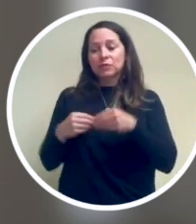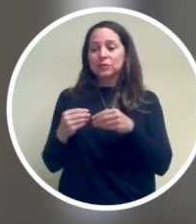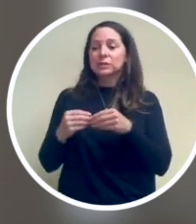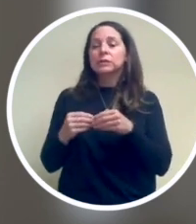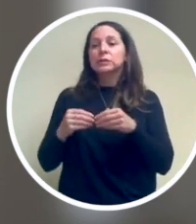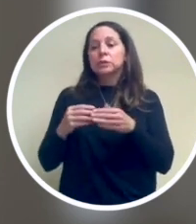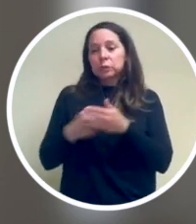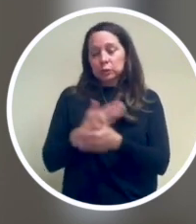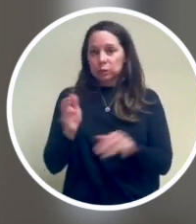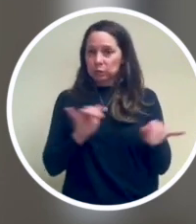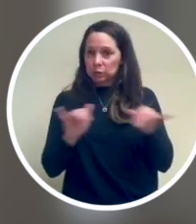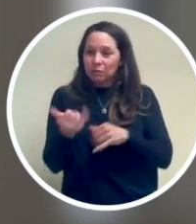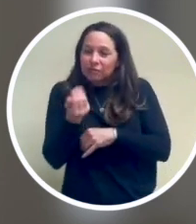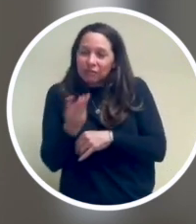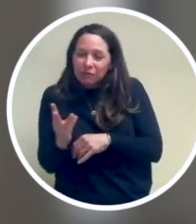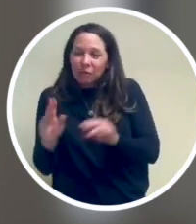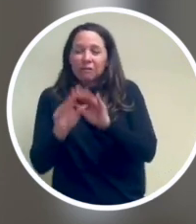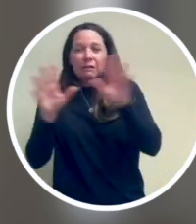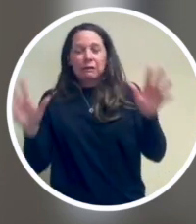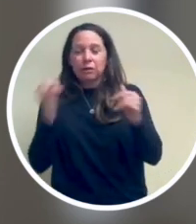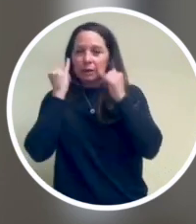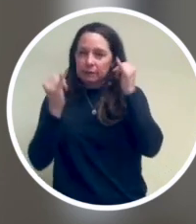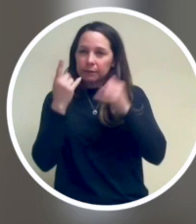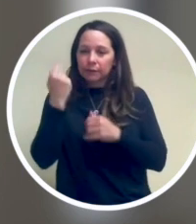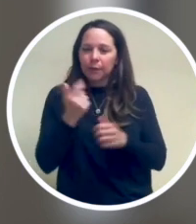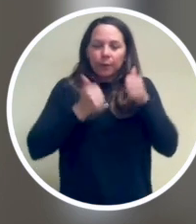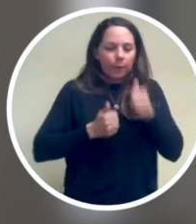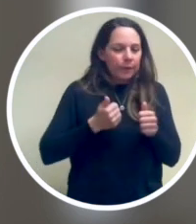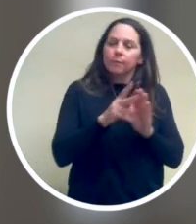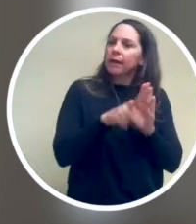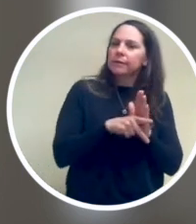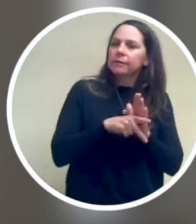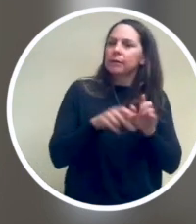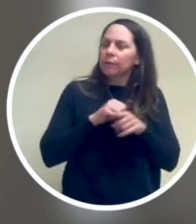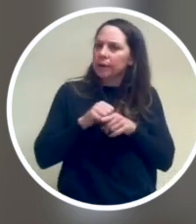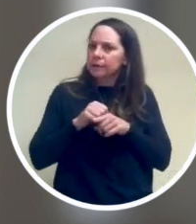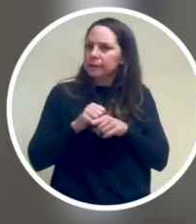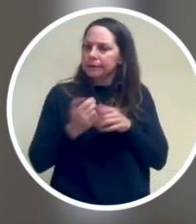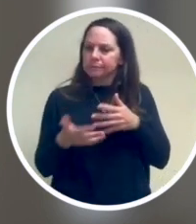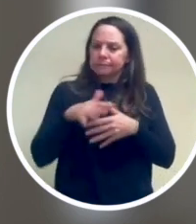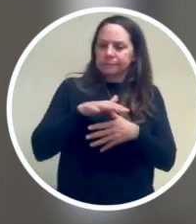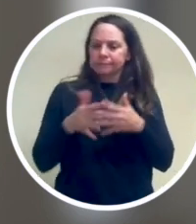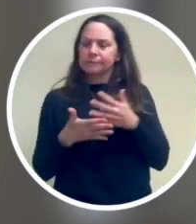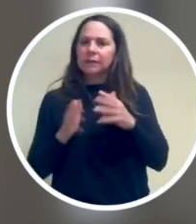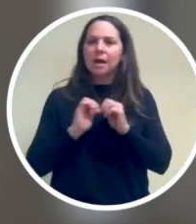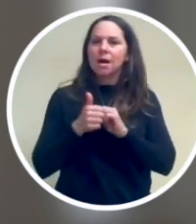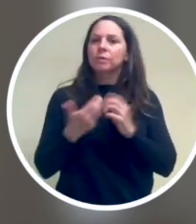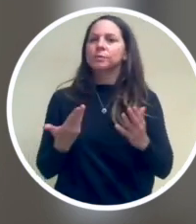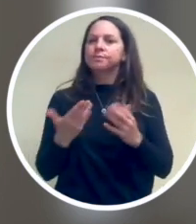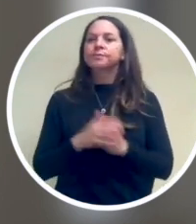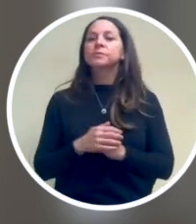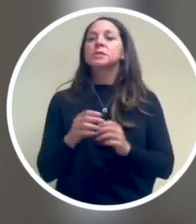organizations are in their journeys and how few have a clear roadmap for which policies and practices to focus on first.